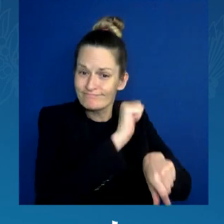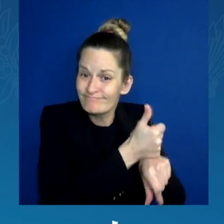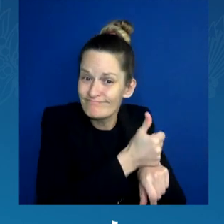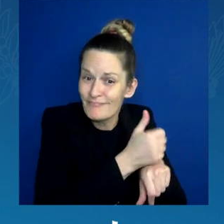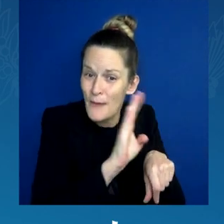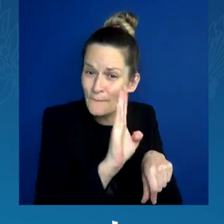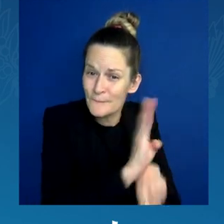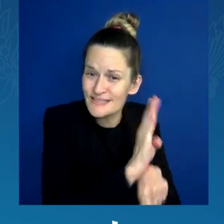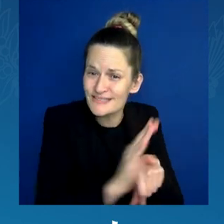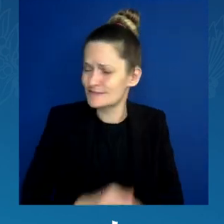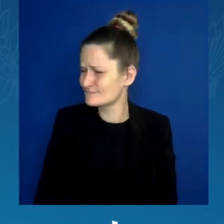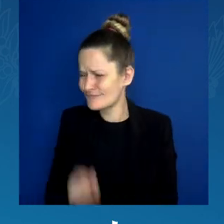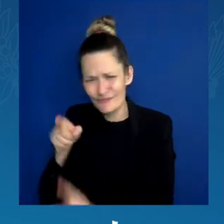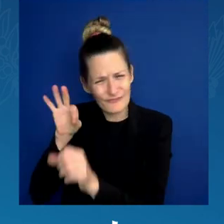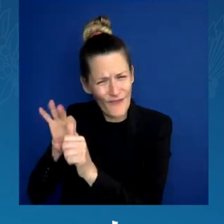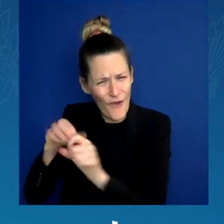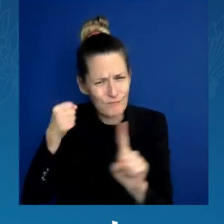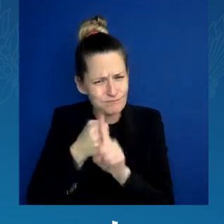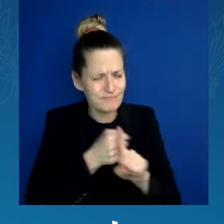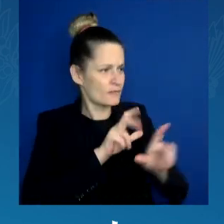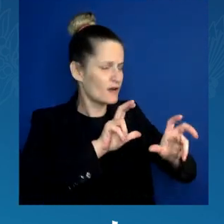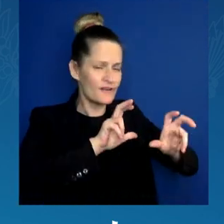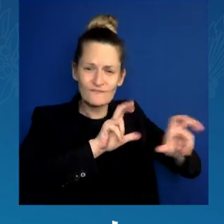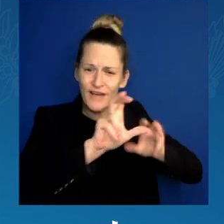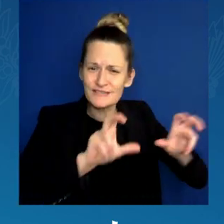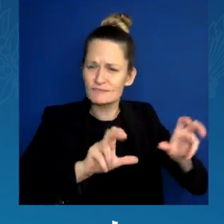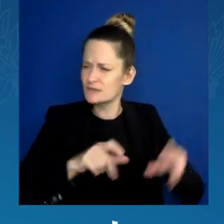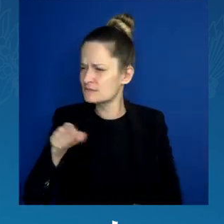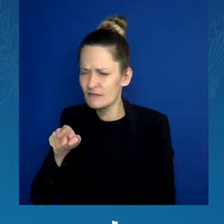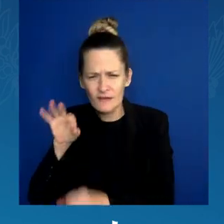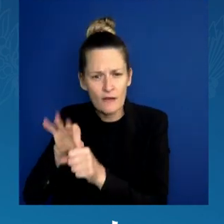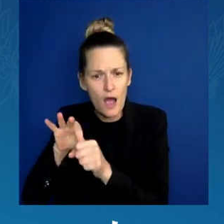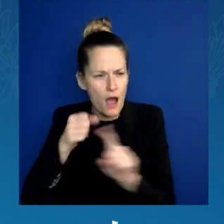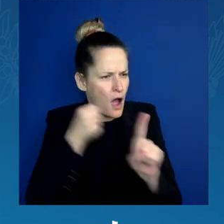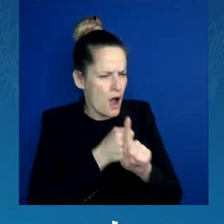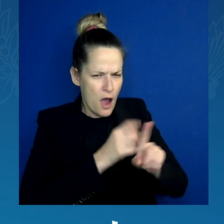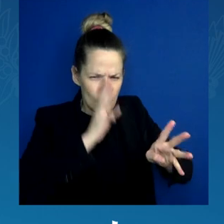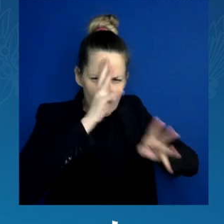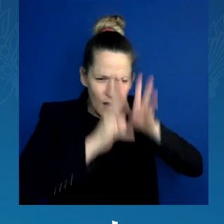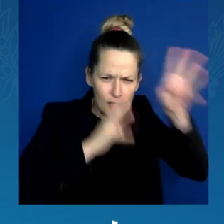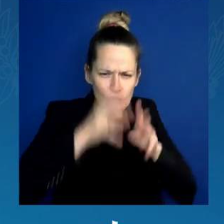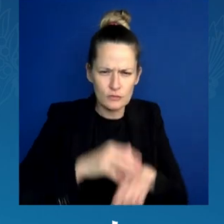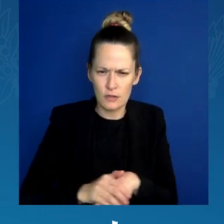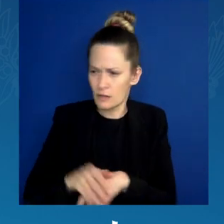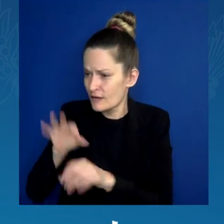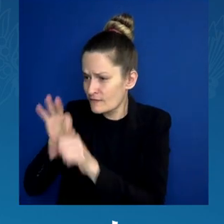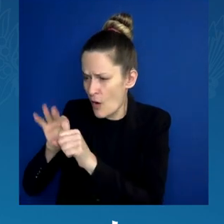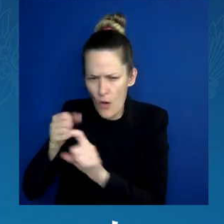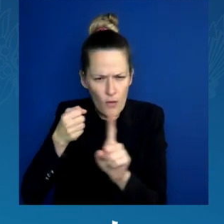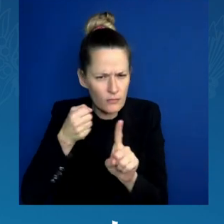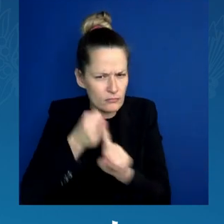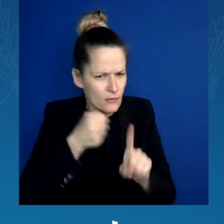We can vote for the jobs of today and tomorrow. And all of that is available to you.